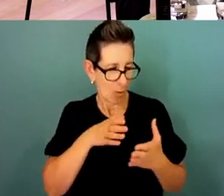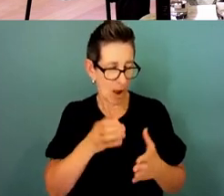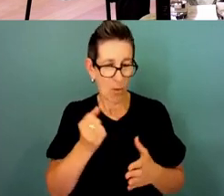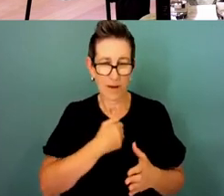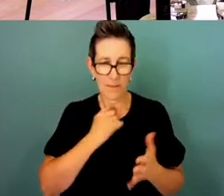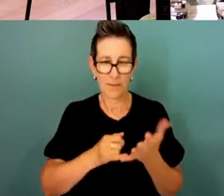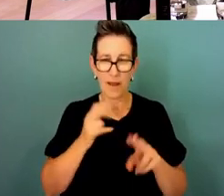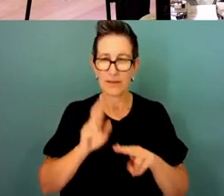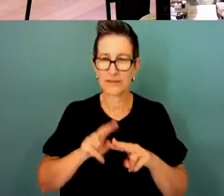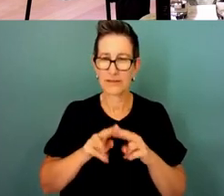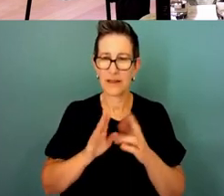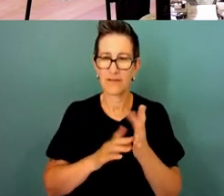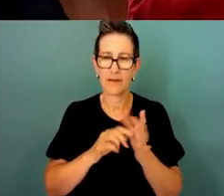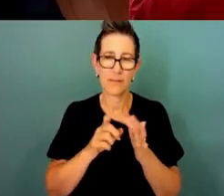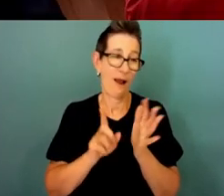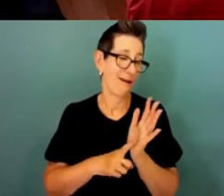name is funnily enough